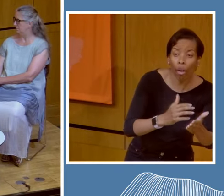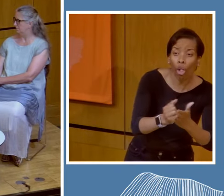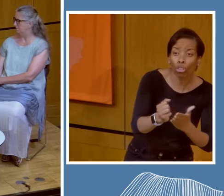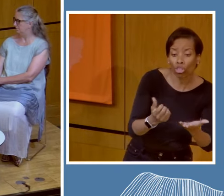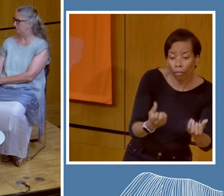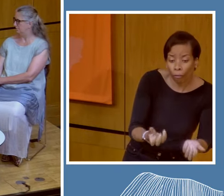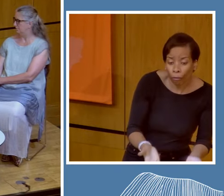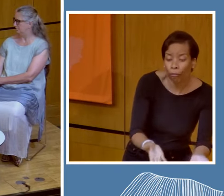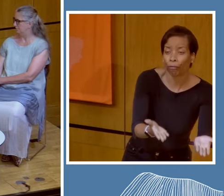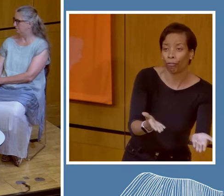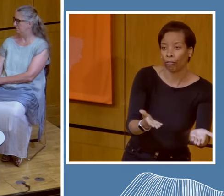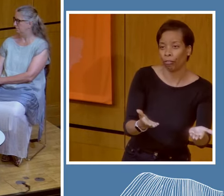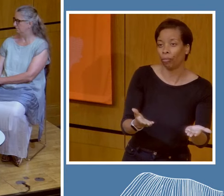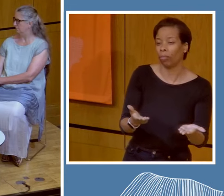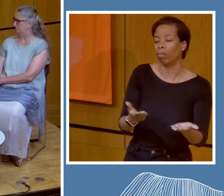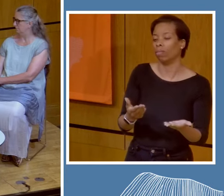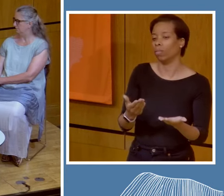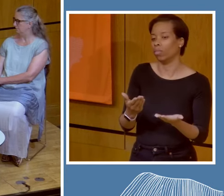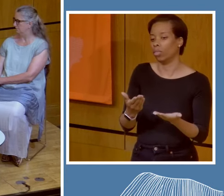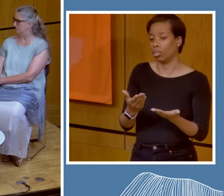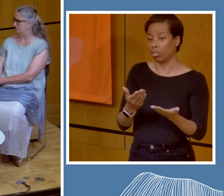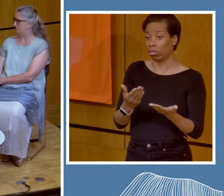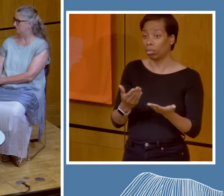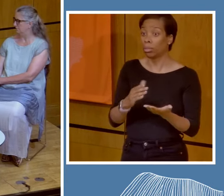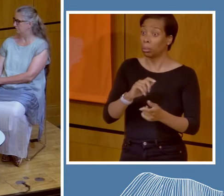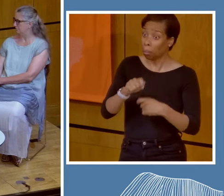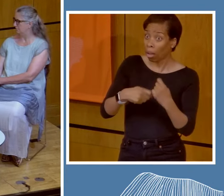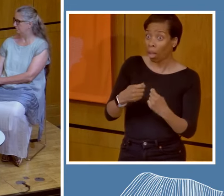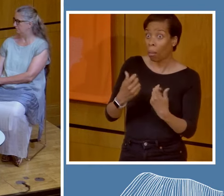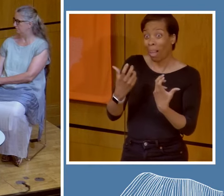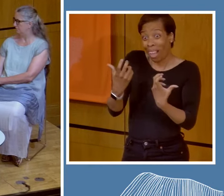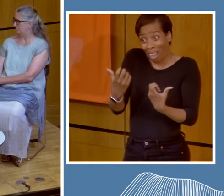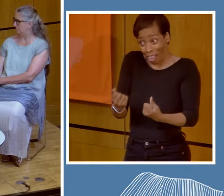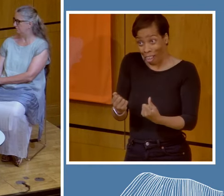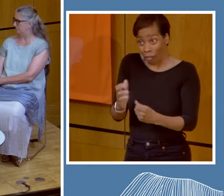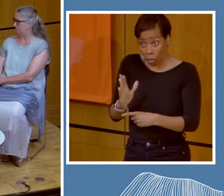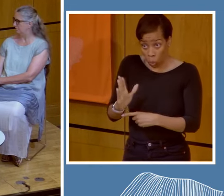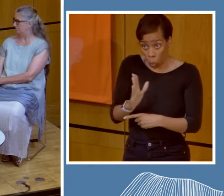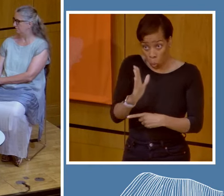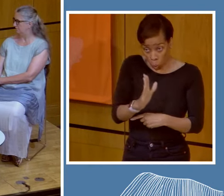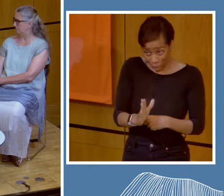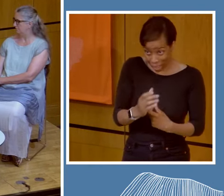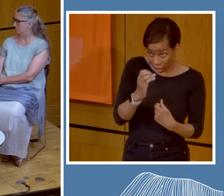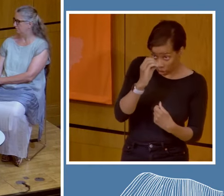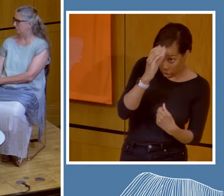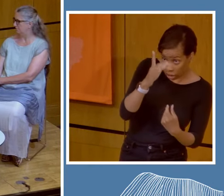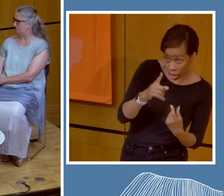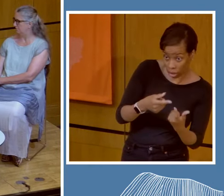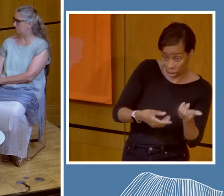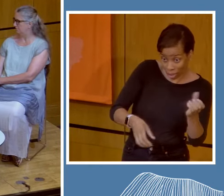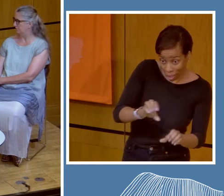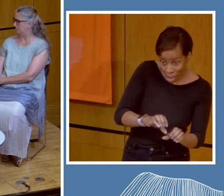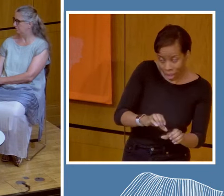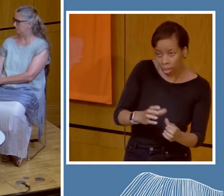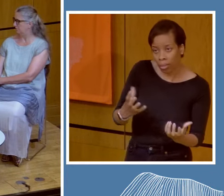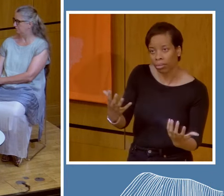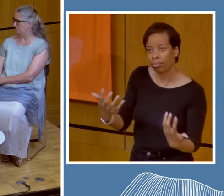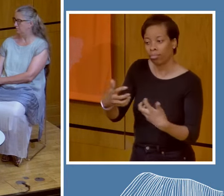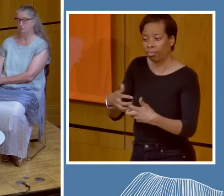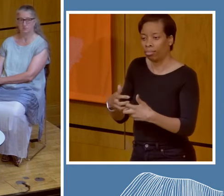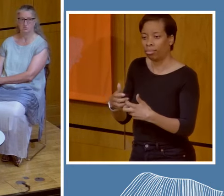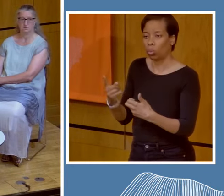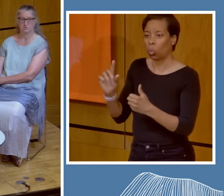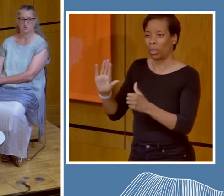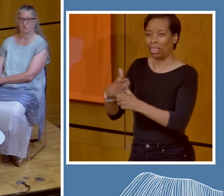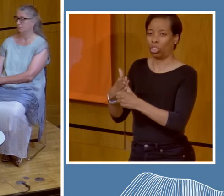best of European science, Western science, as well as the best of indigenous medicines.